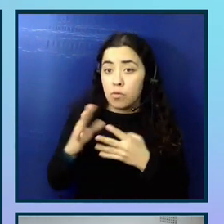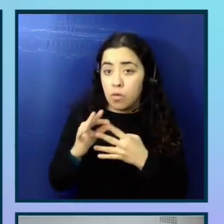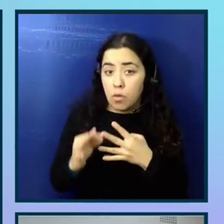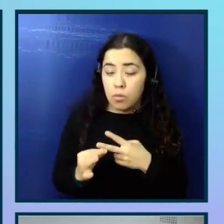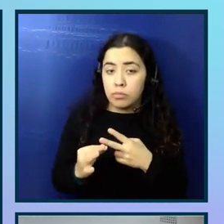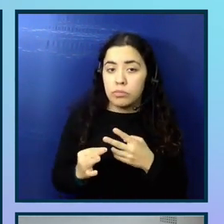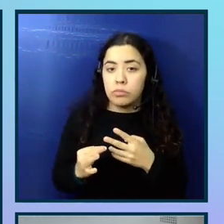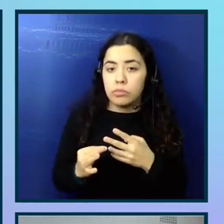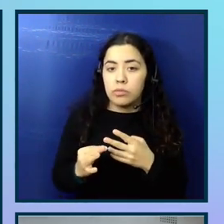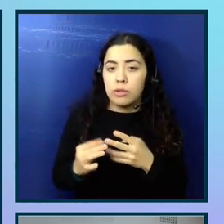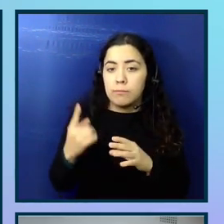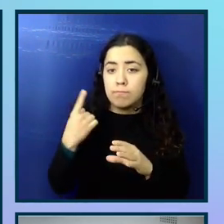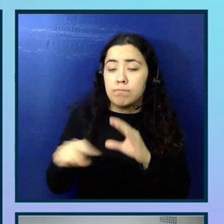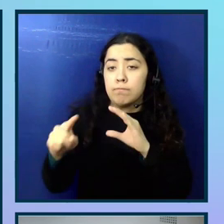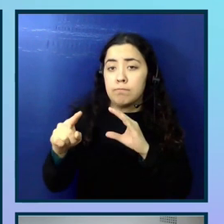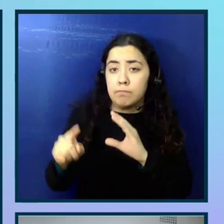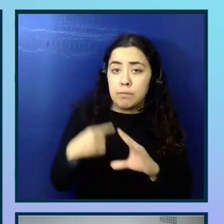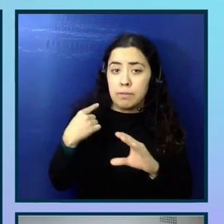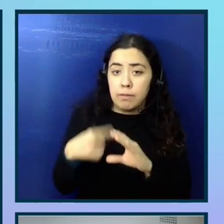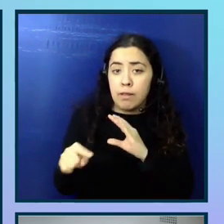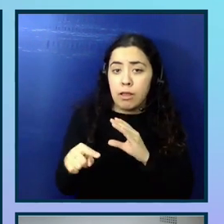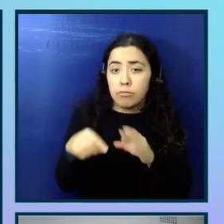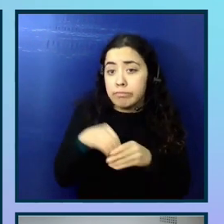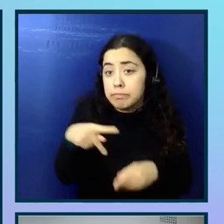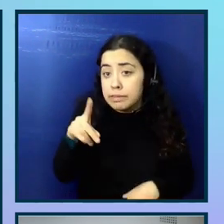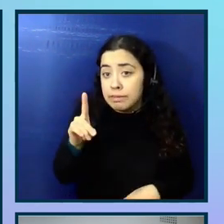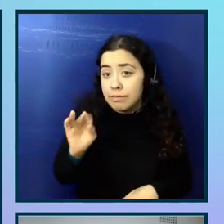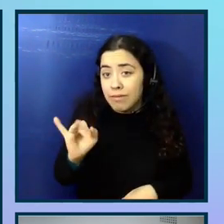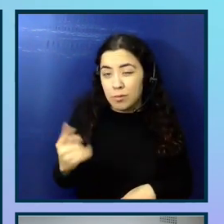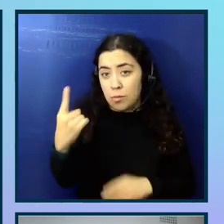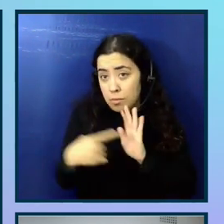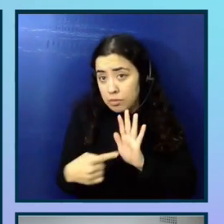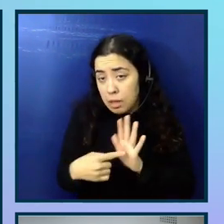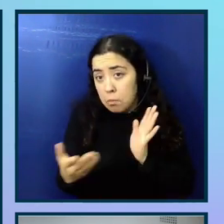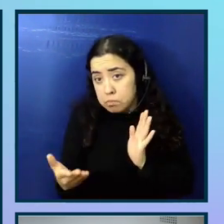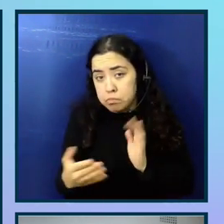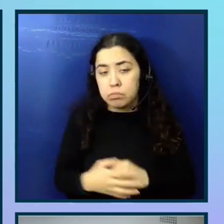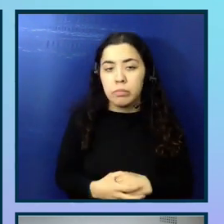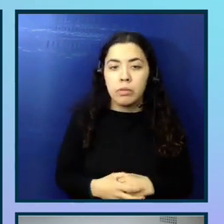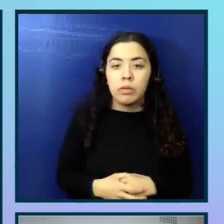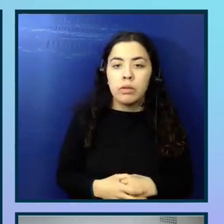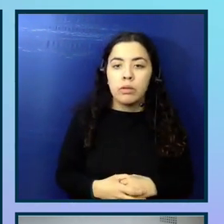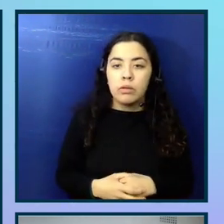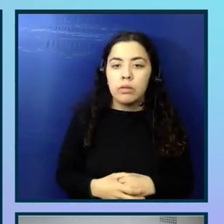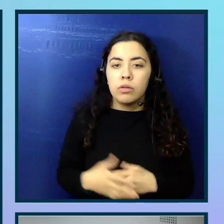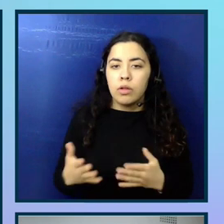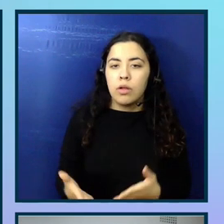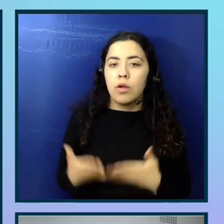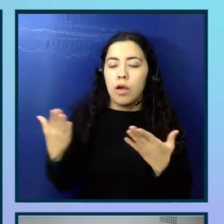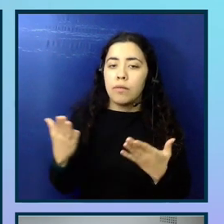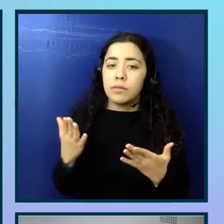questions sent via email. So maybe like in a PDF, for example, and you can offer to do the session